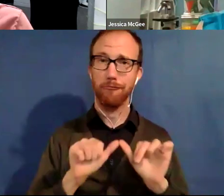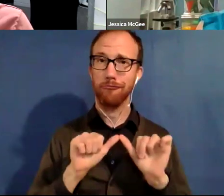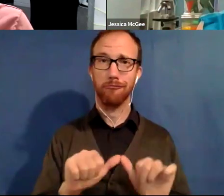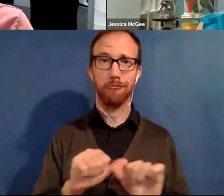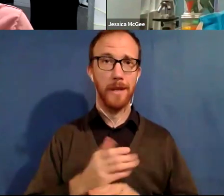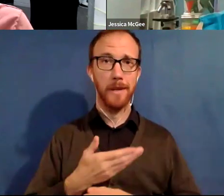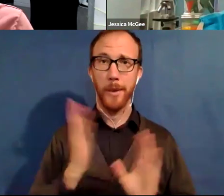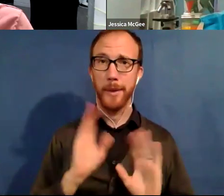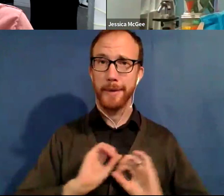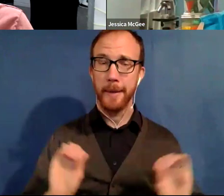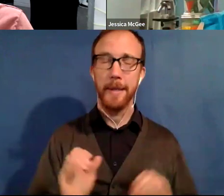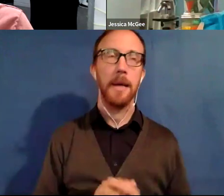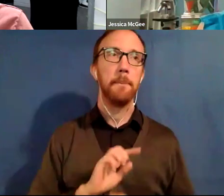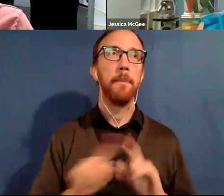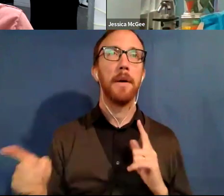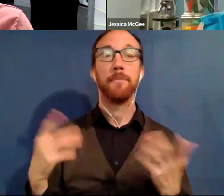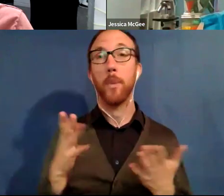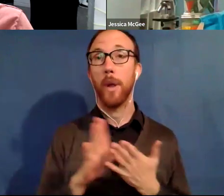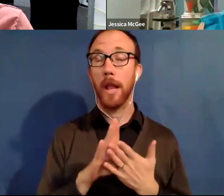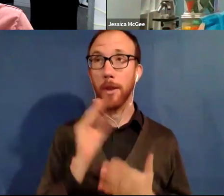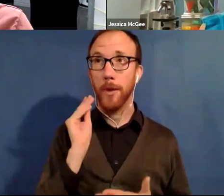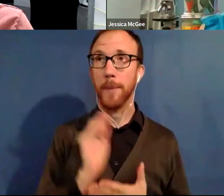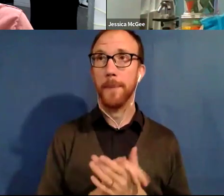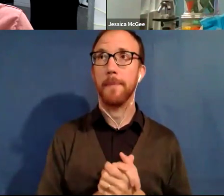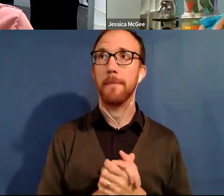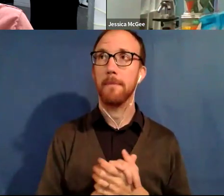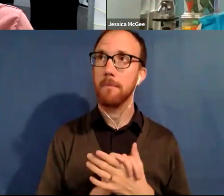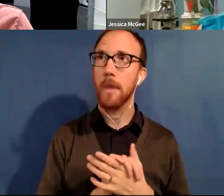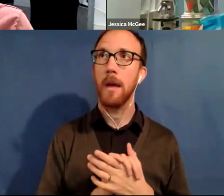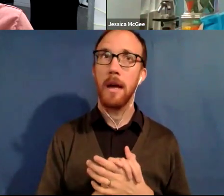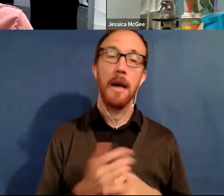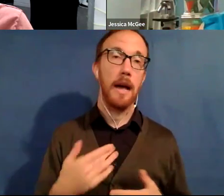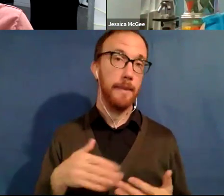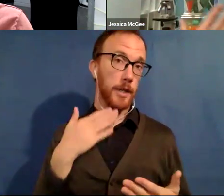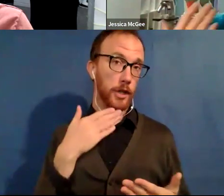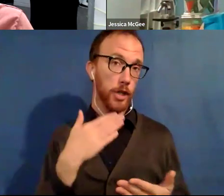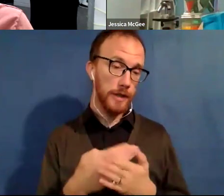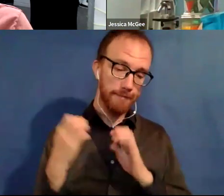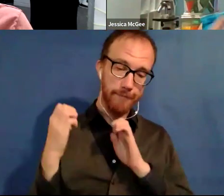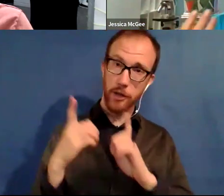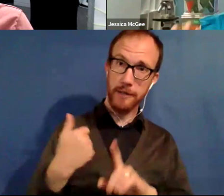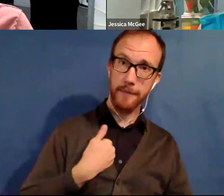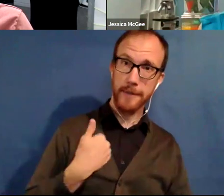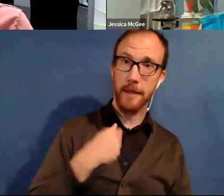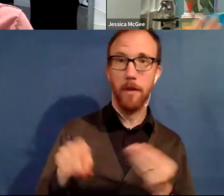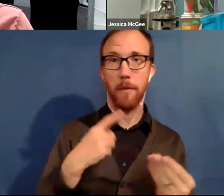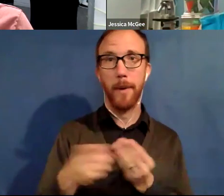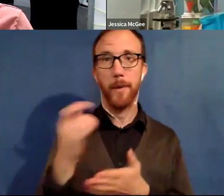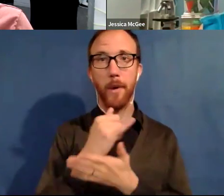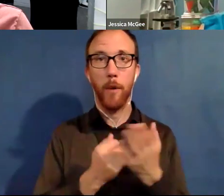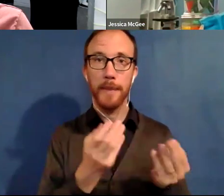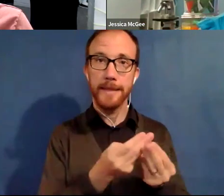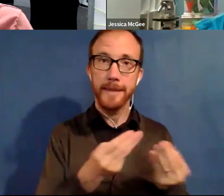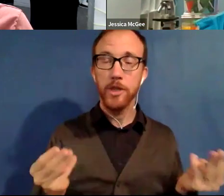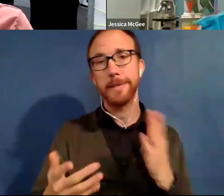Uh, but what that taught me was that while I am very good at educating myself about art materials and art techniques and art